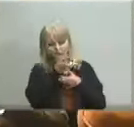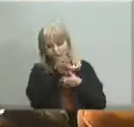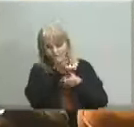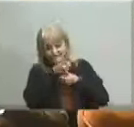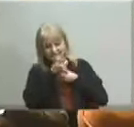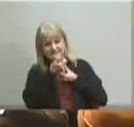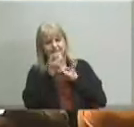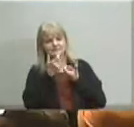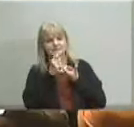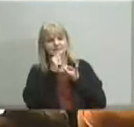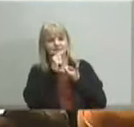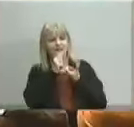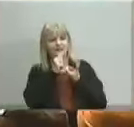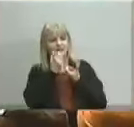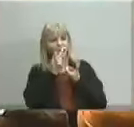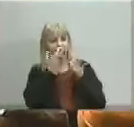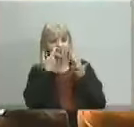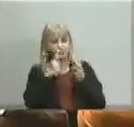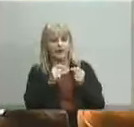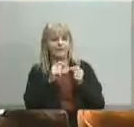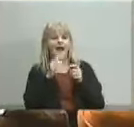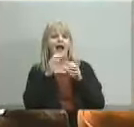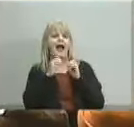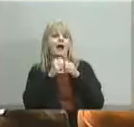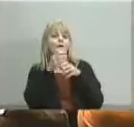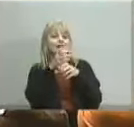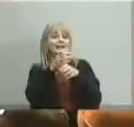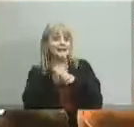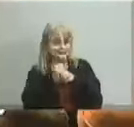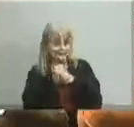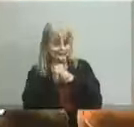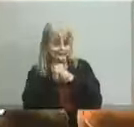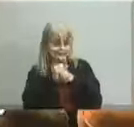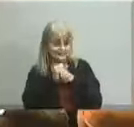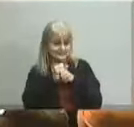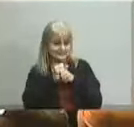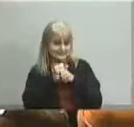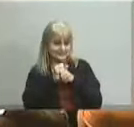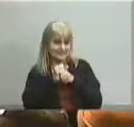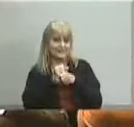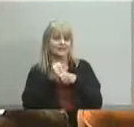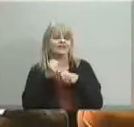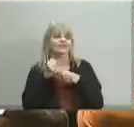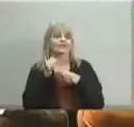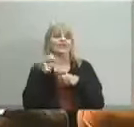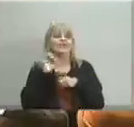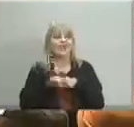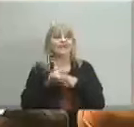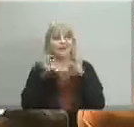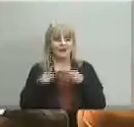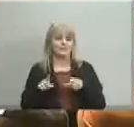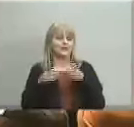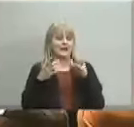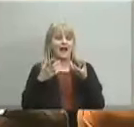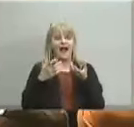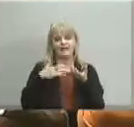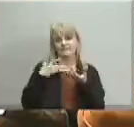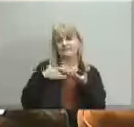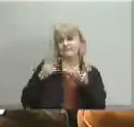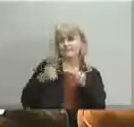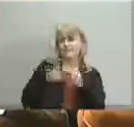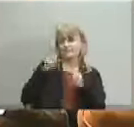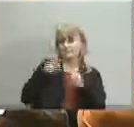mean well i would think that we just need to get somebody in hr that's the first thing that's